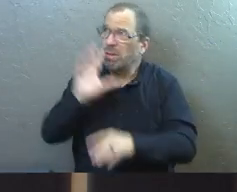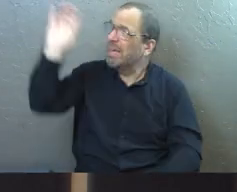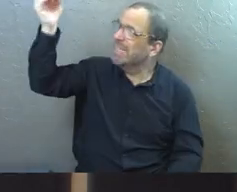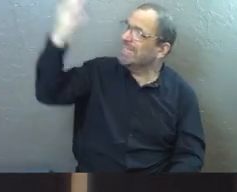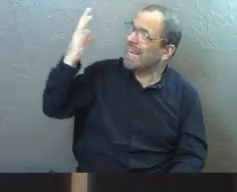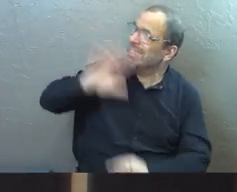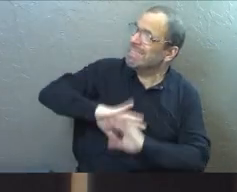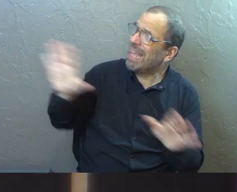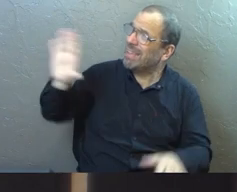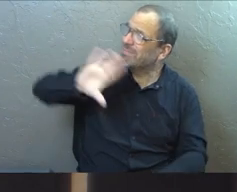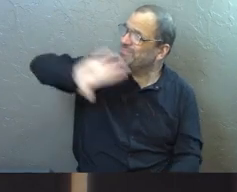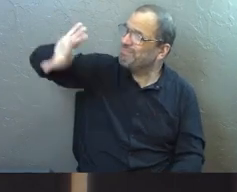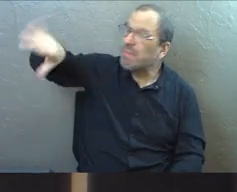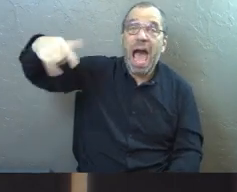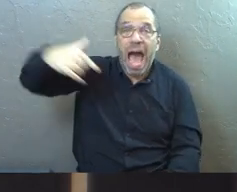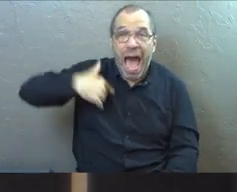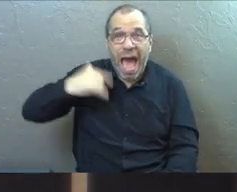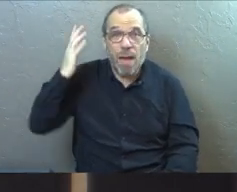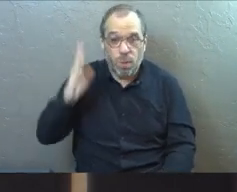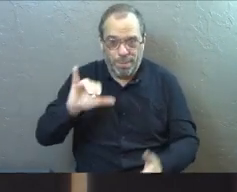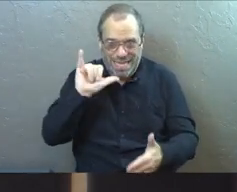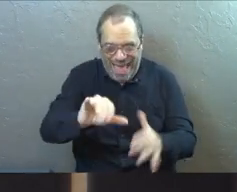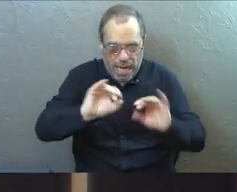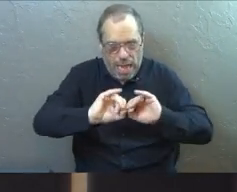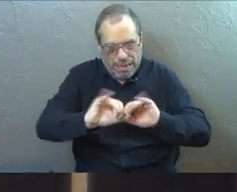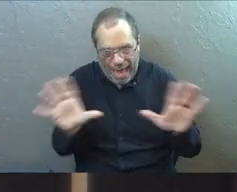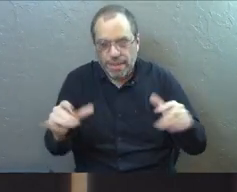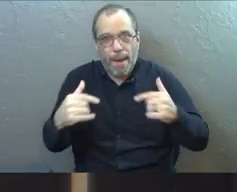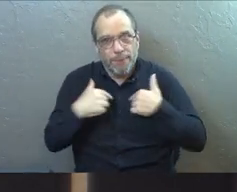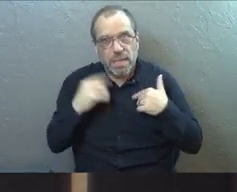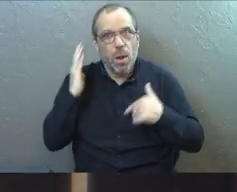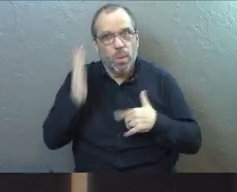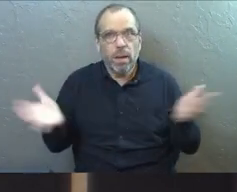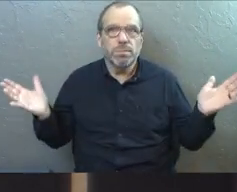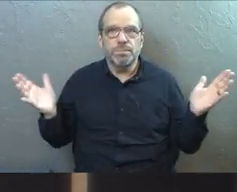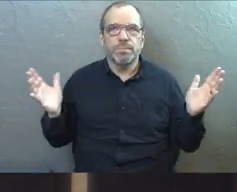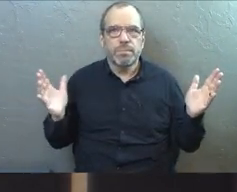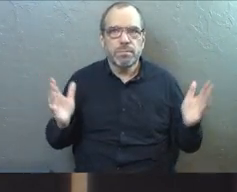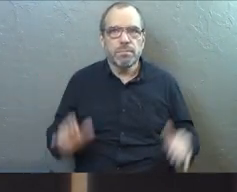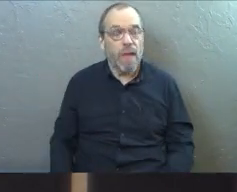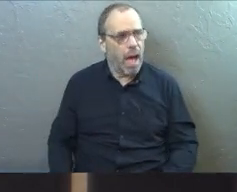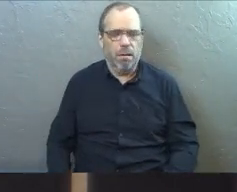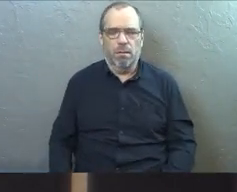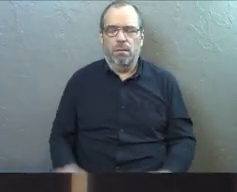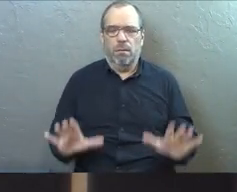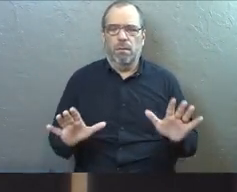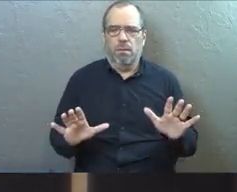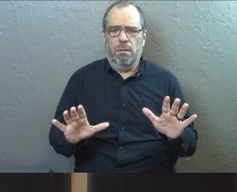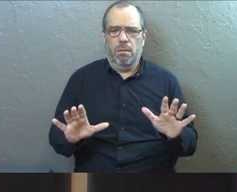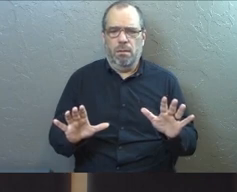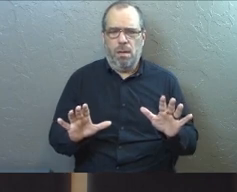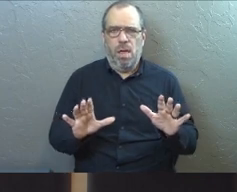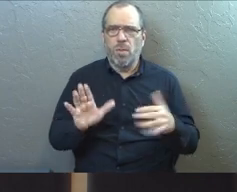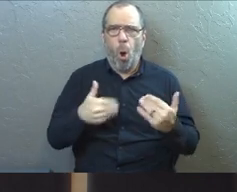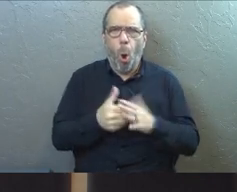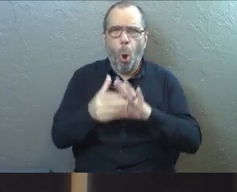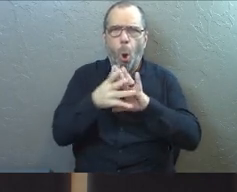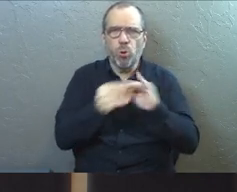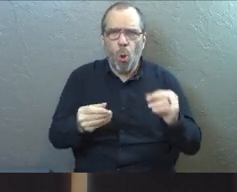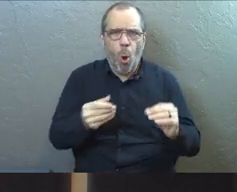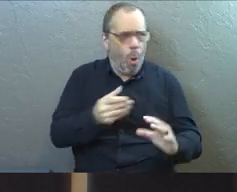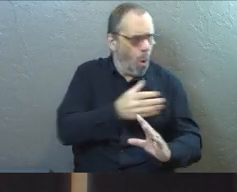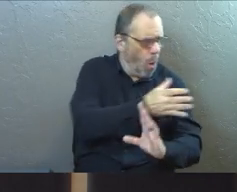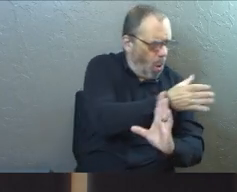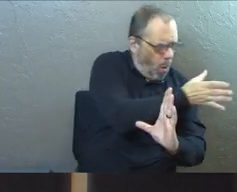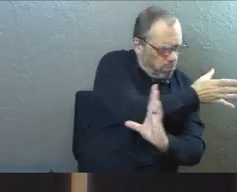the sun anymore because I will be the light of the world. And I just love this moment that traces this whole story